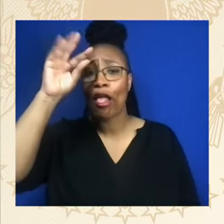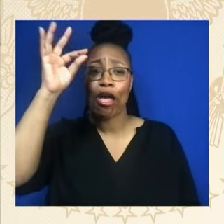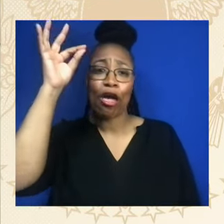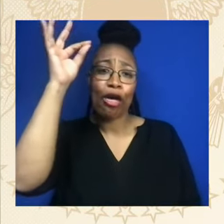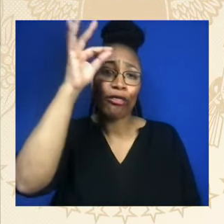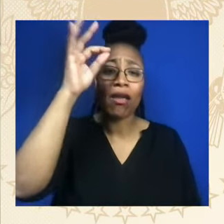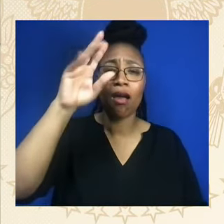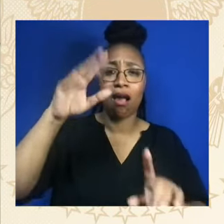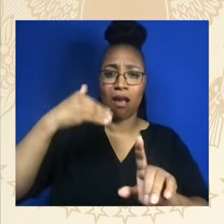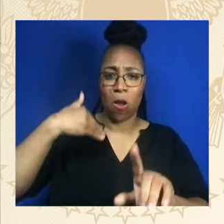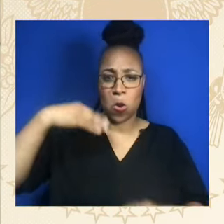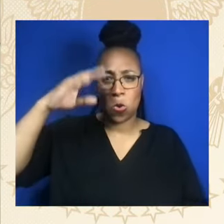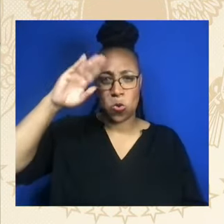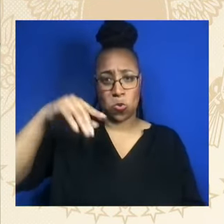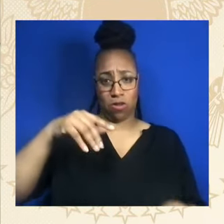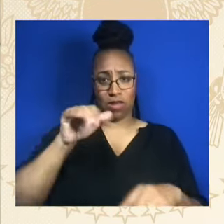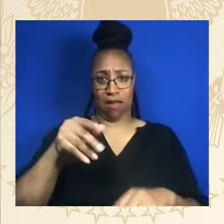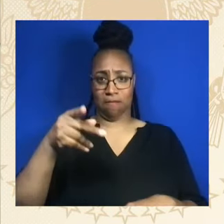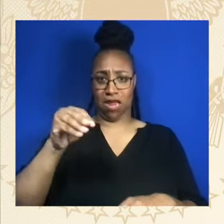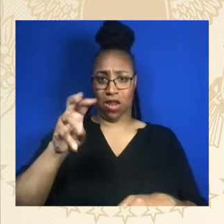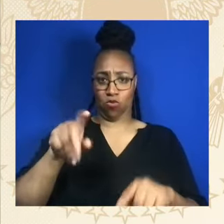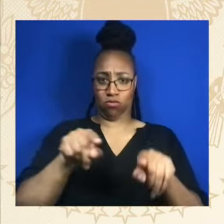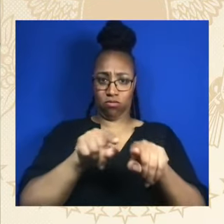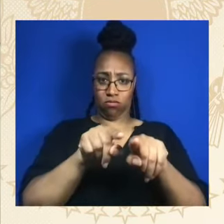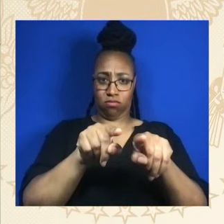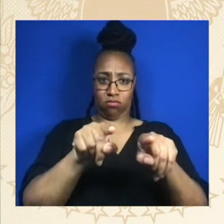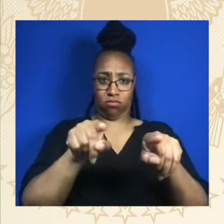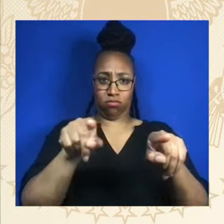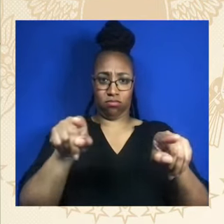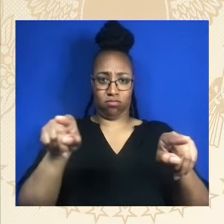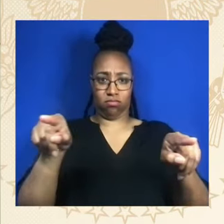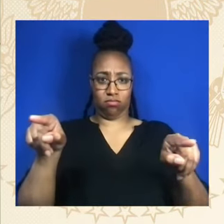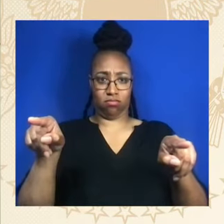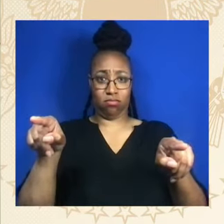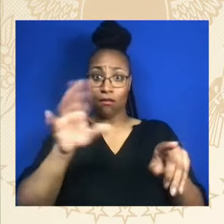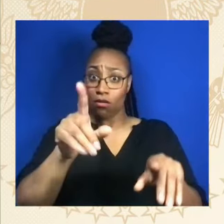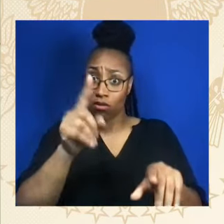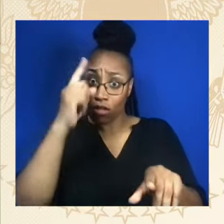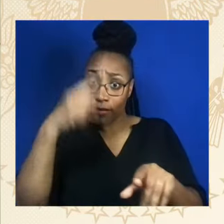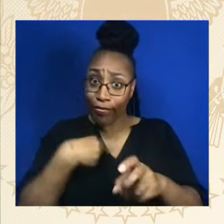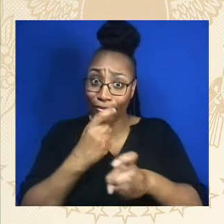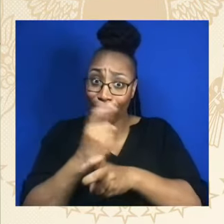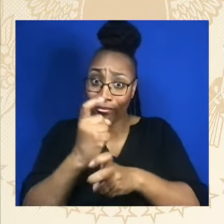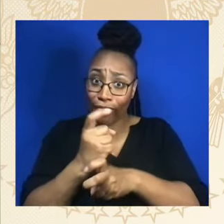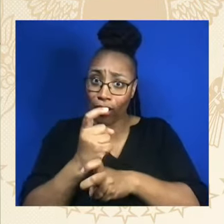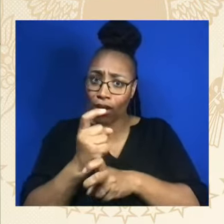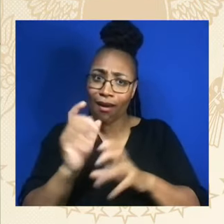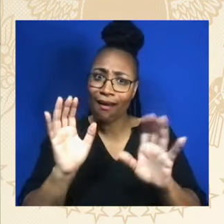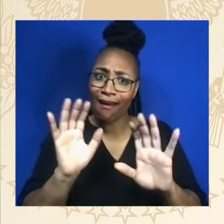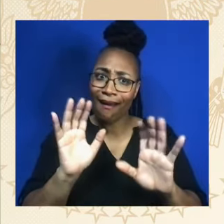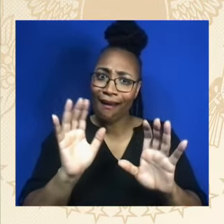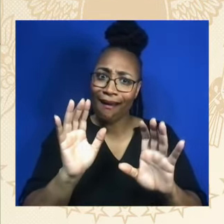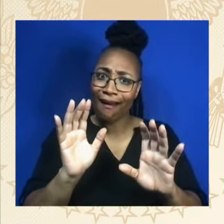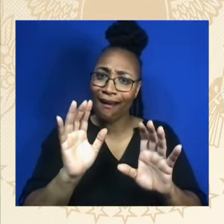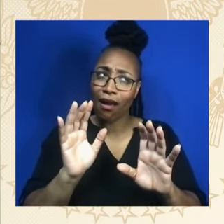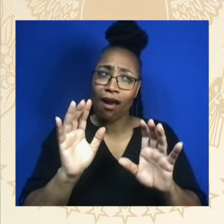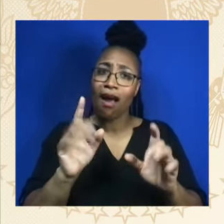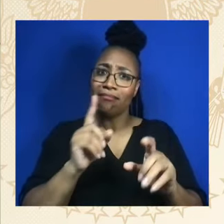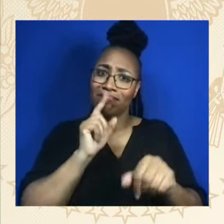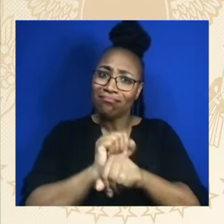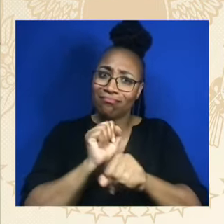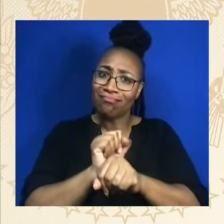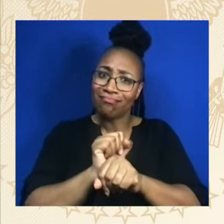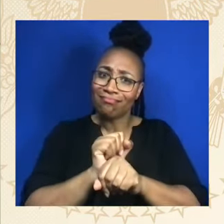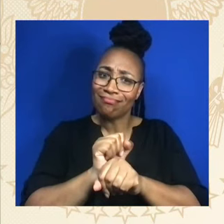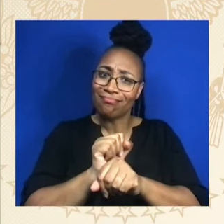You think I'm joking. I learned a long time ago about the Divine Nine. And that's why I spent so much time at Delaware